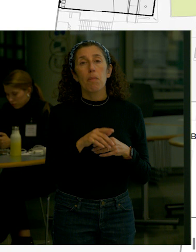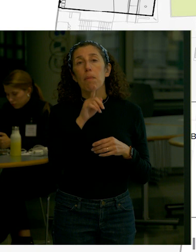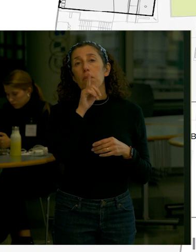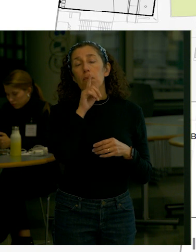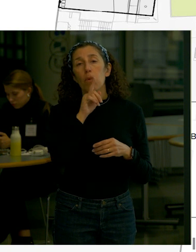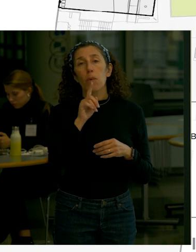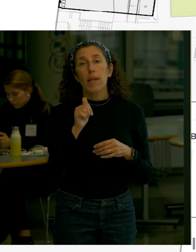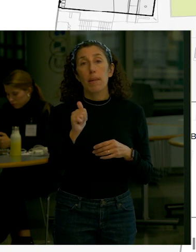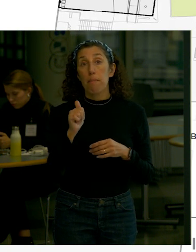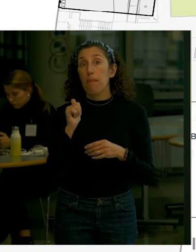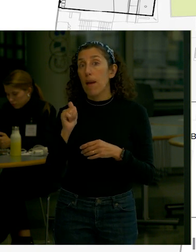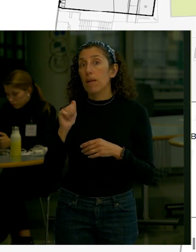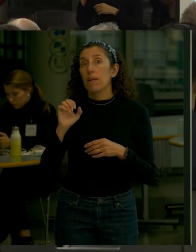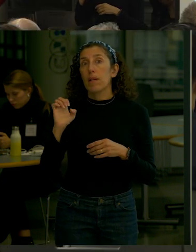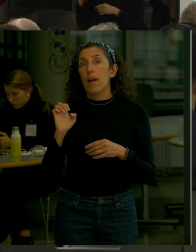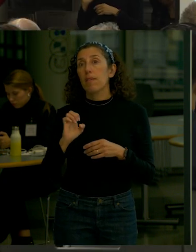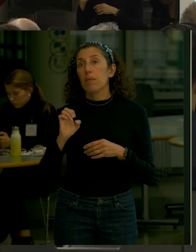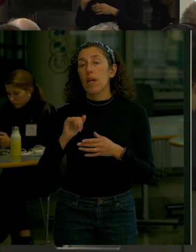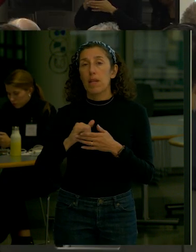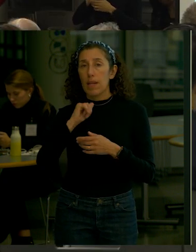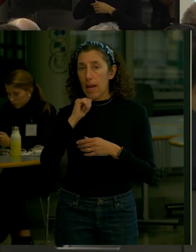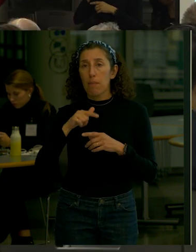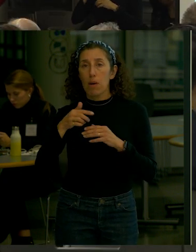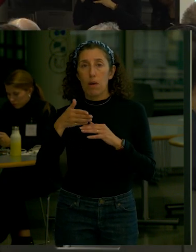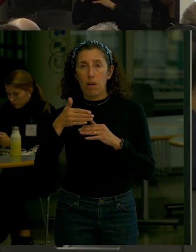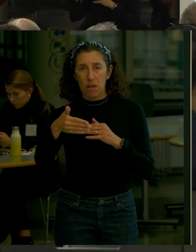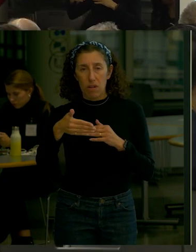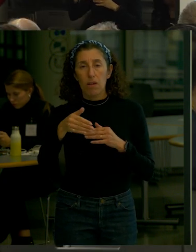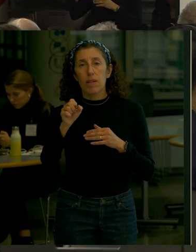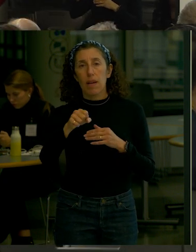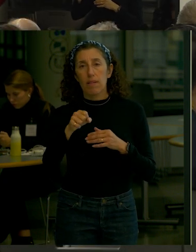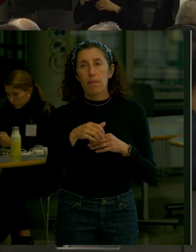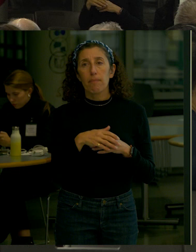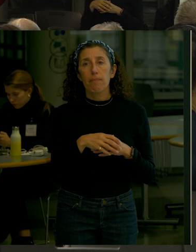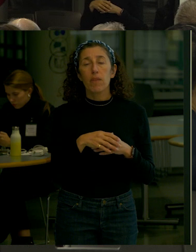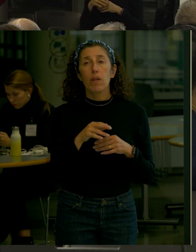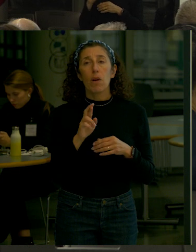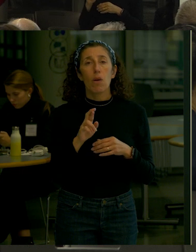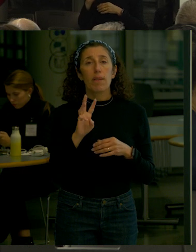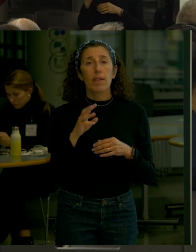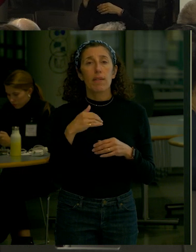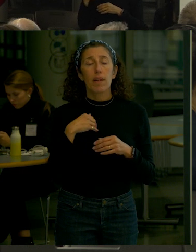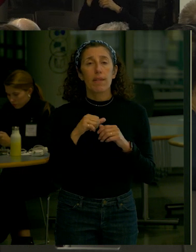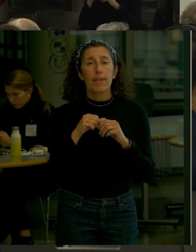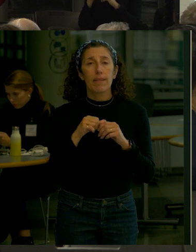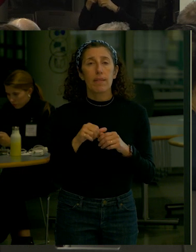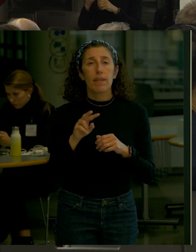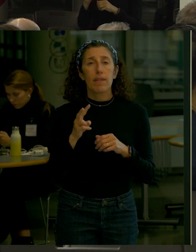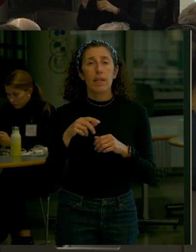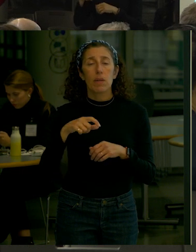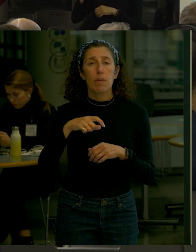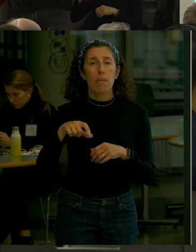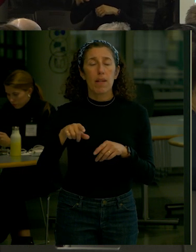the Esplanade as it is now Along Reach 6 we do have a consistent secondary path That is the same width of the